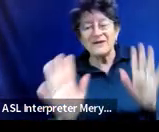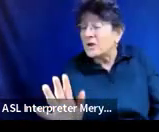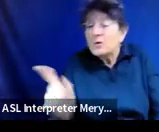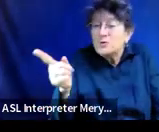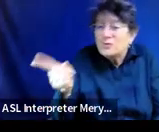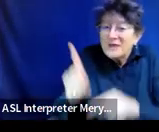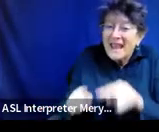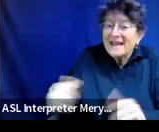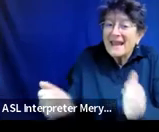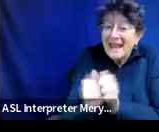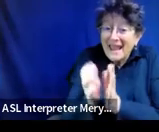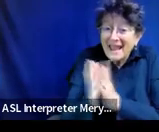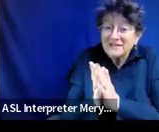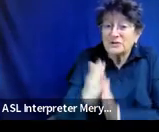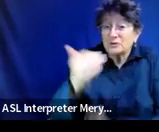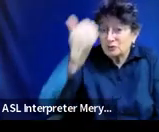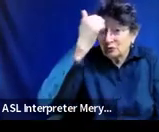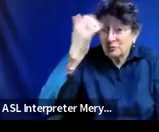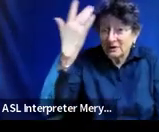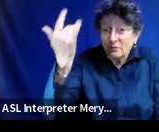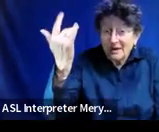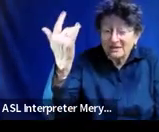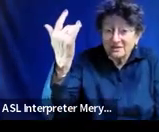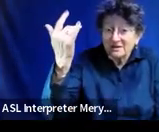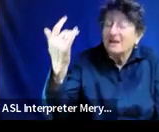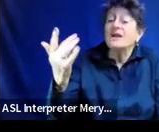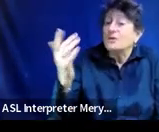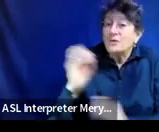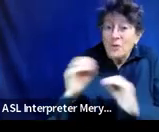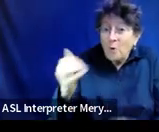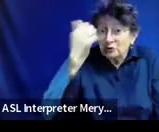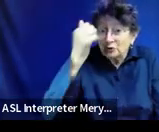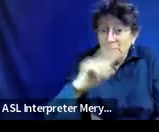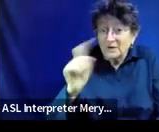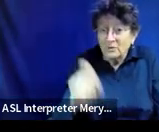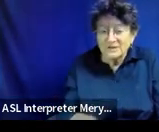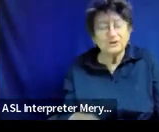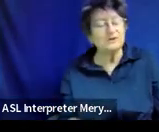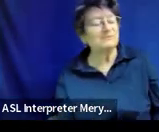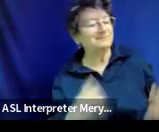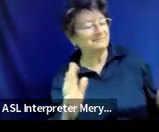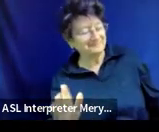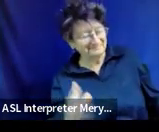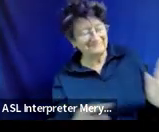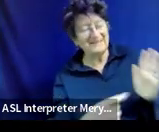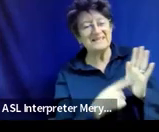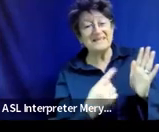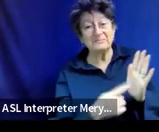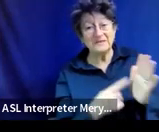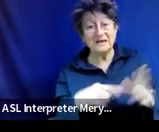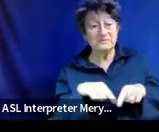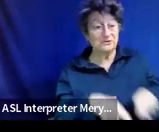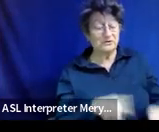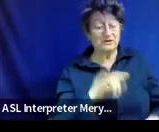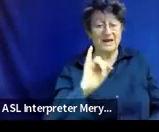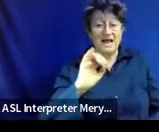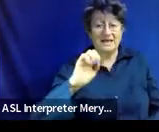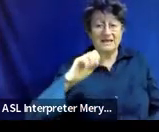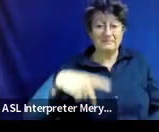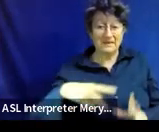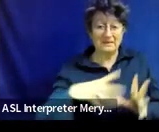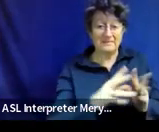questions. Go ahead. I think sometimes in IEP meetings, I see us get hung up when,